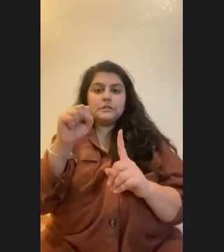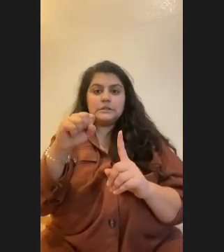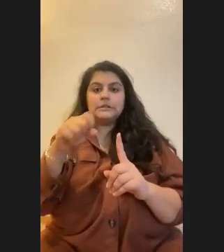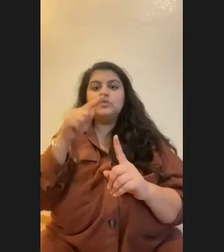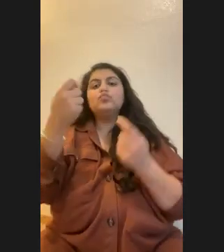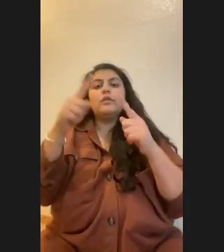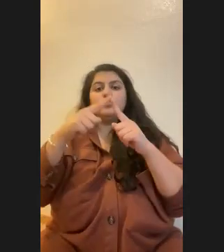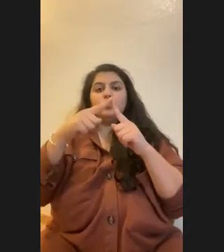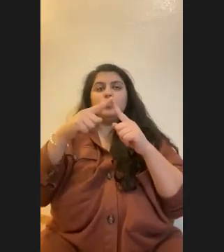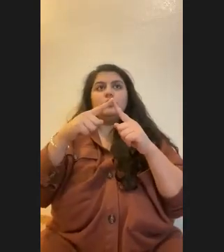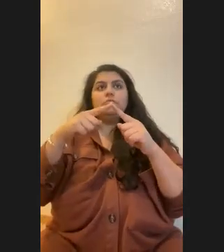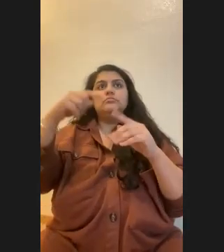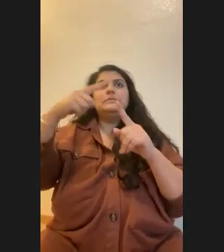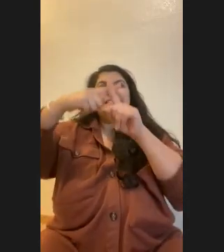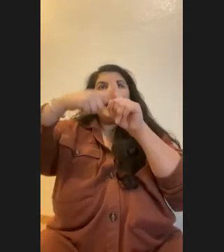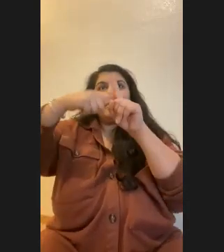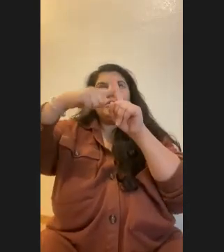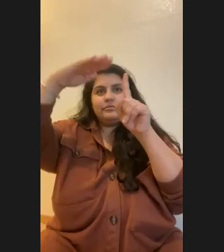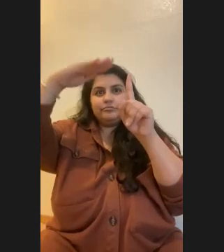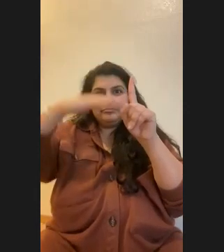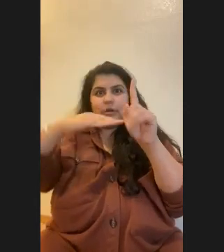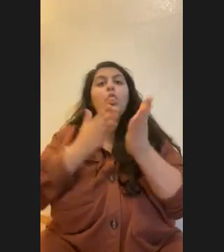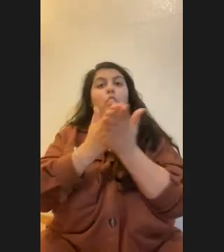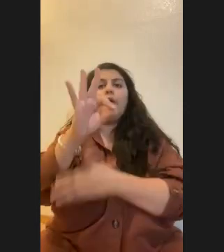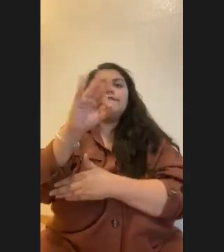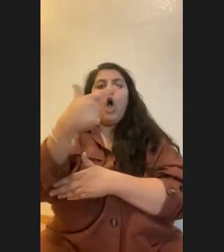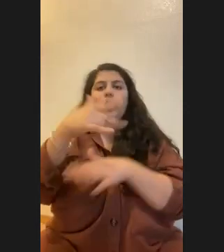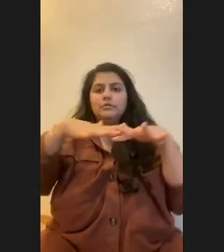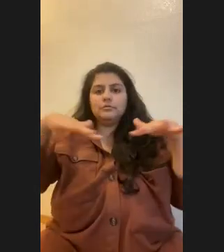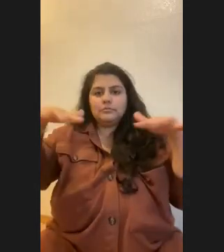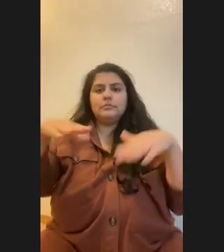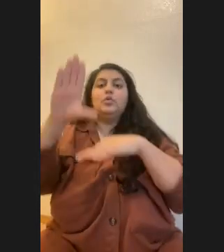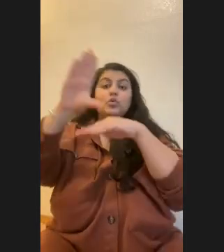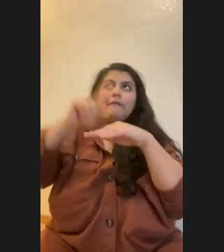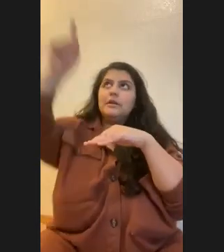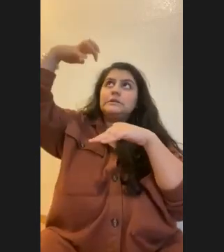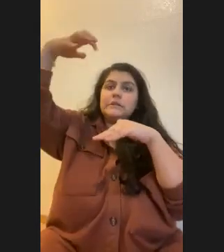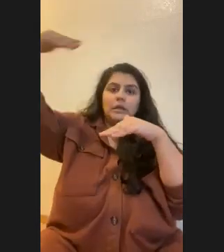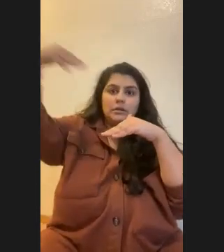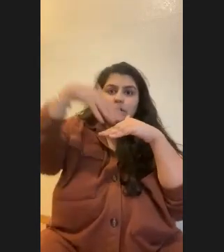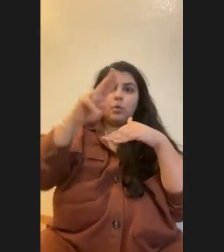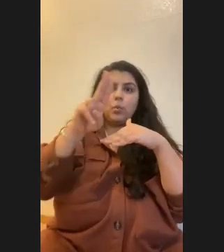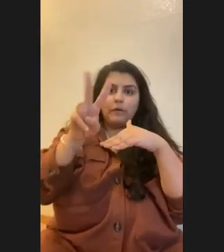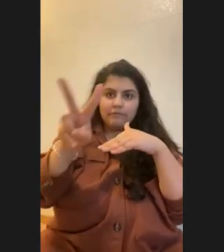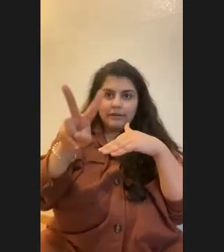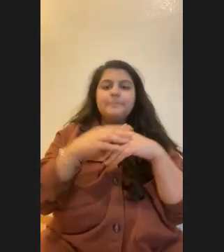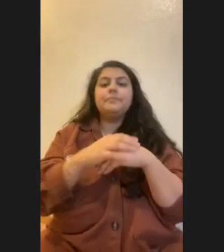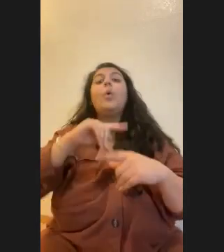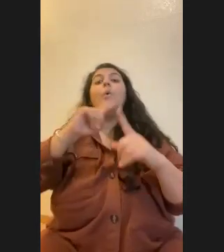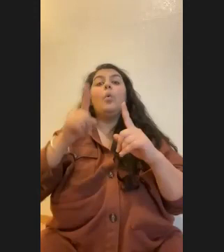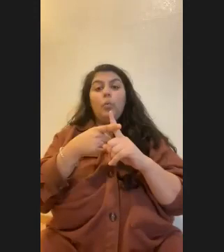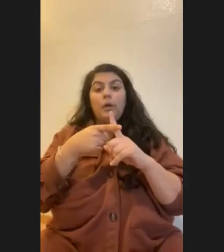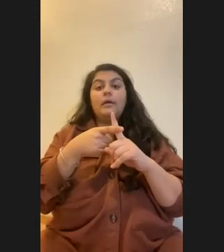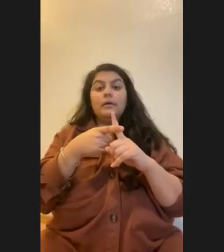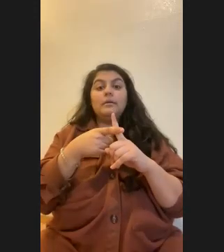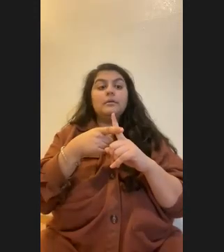and create more of a fog. That way it reduces the UV intensity. Um, when you're dropping artificial reefs, they found that sound